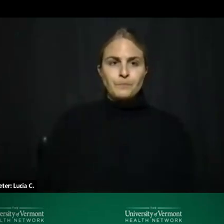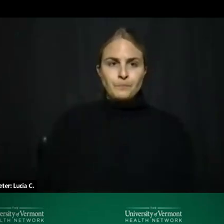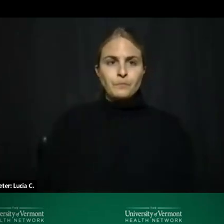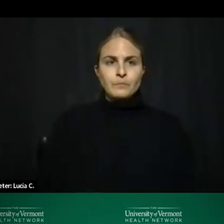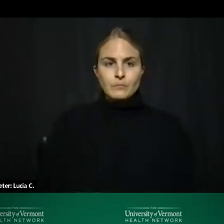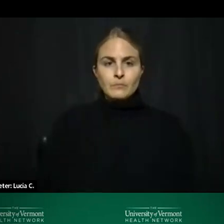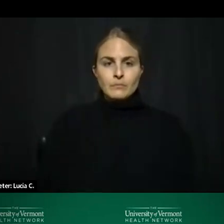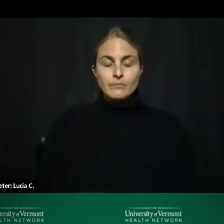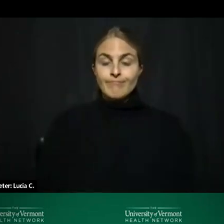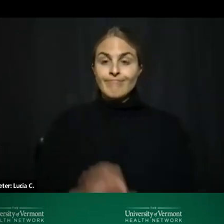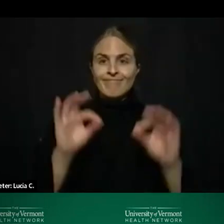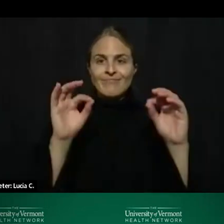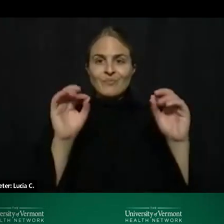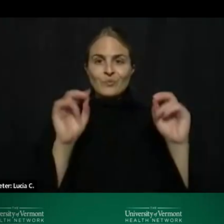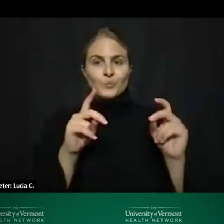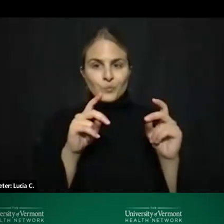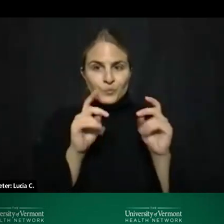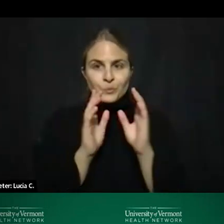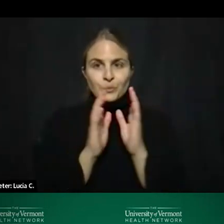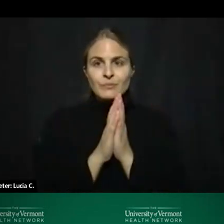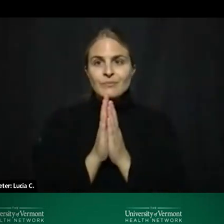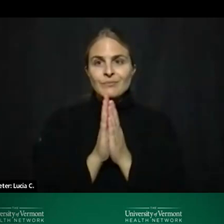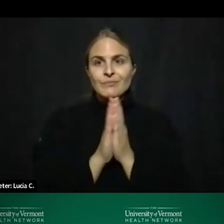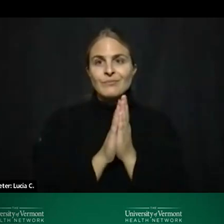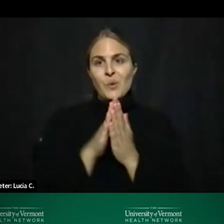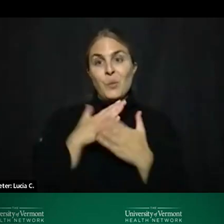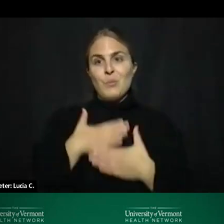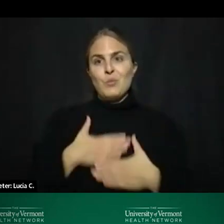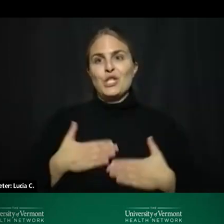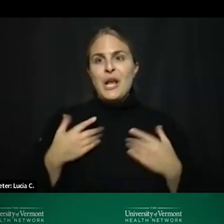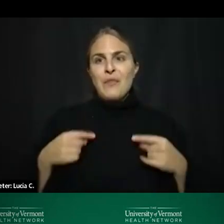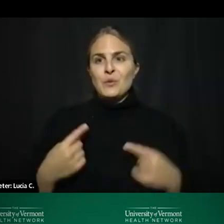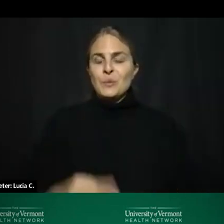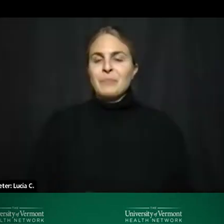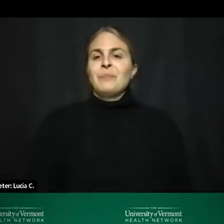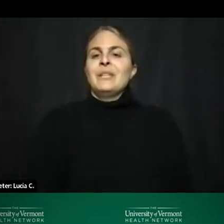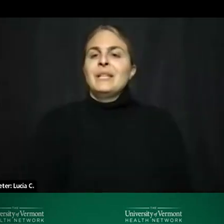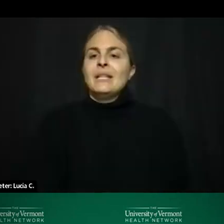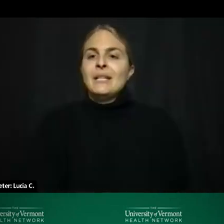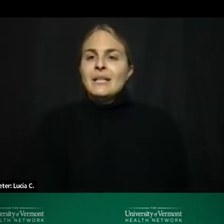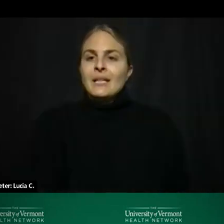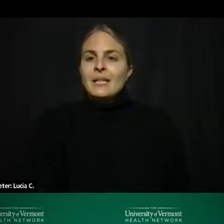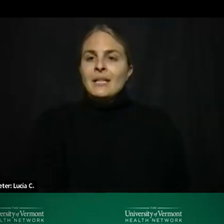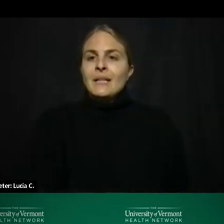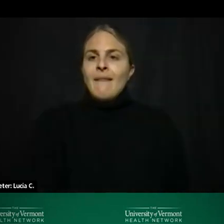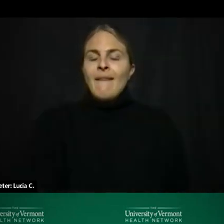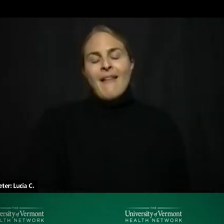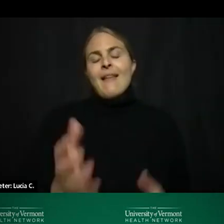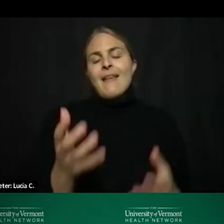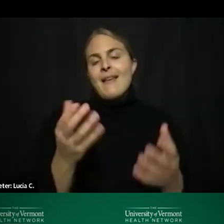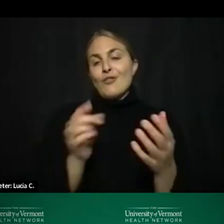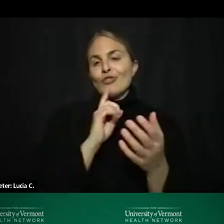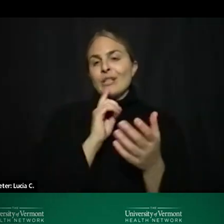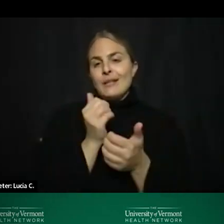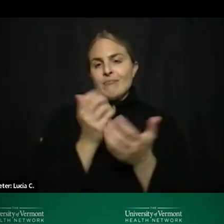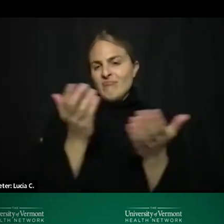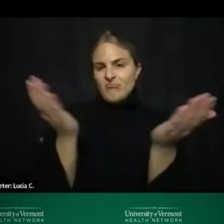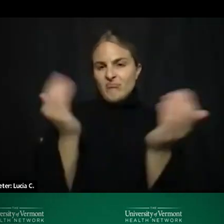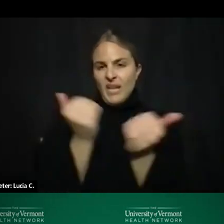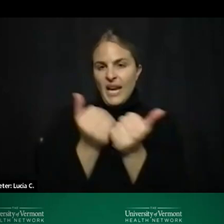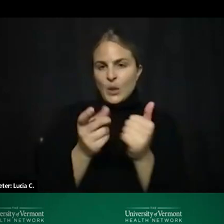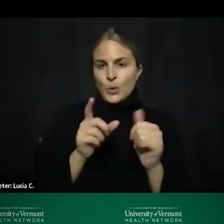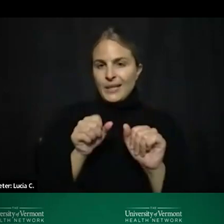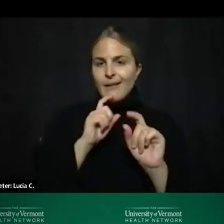okay um i think we'll all appreciate this one um and i think anybody can answer this